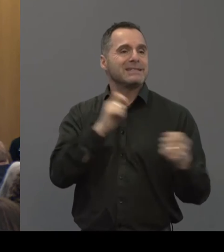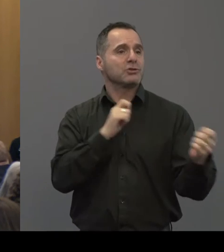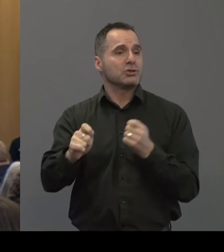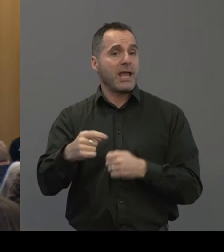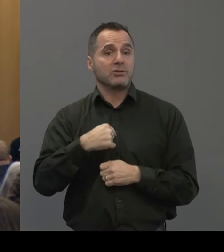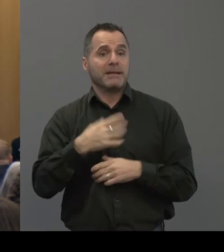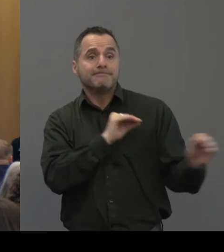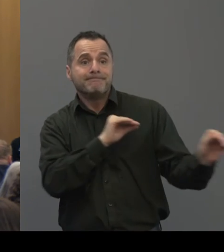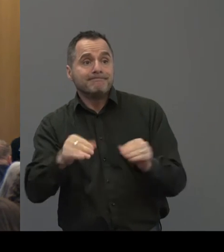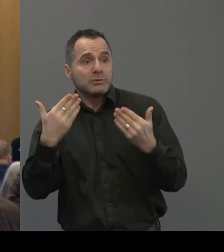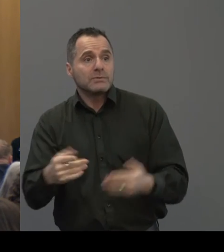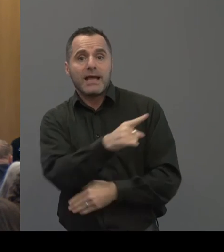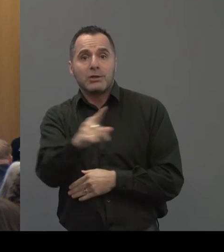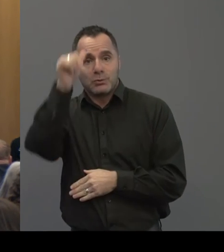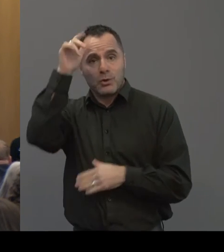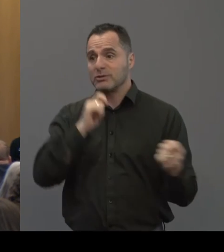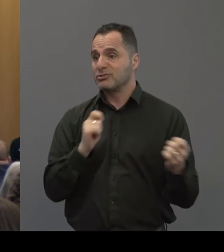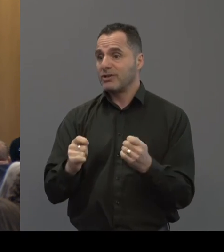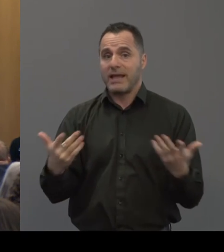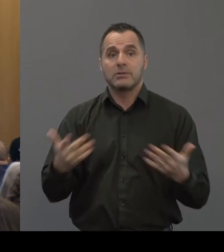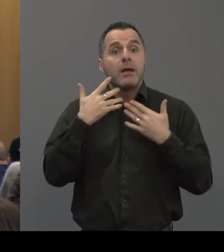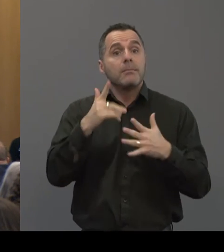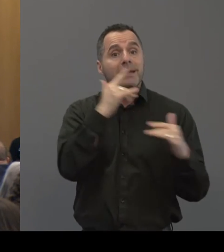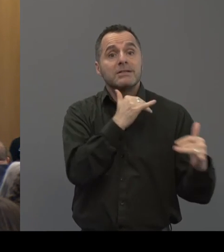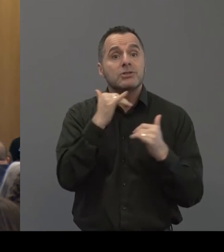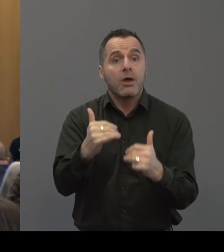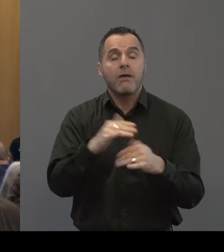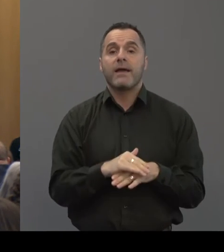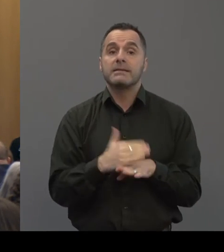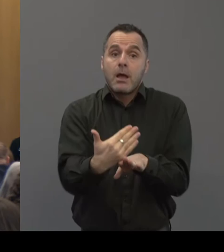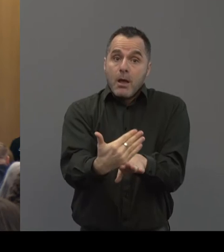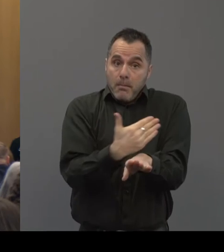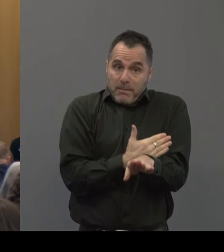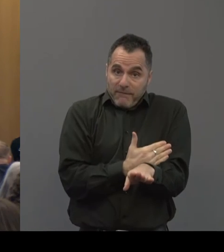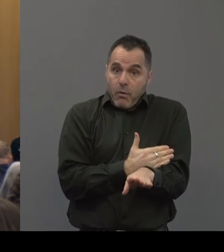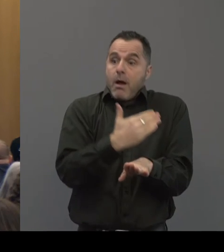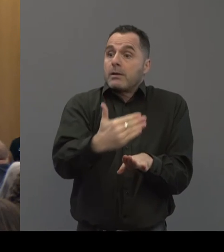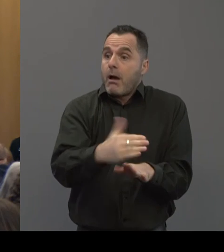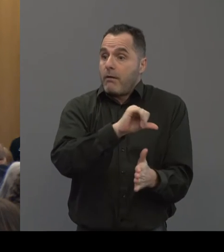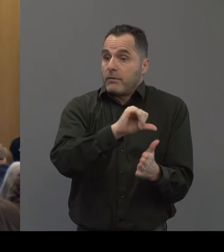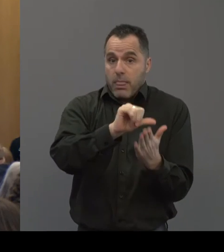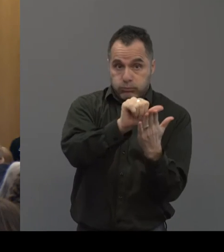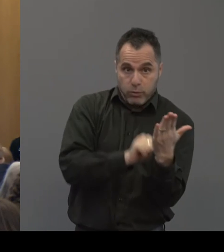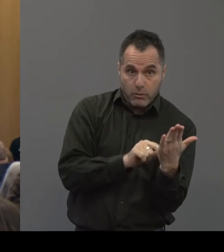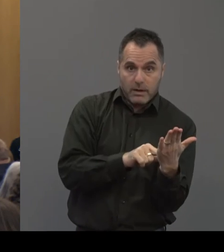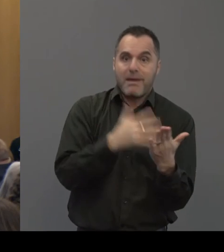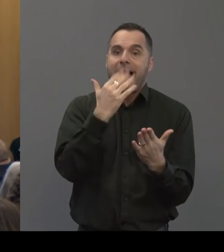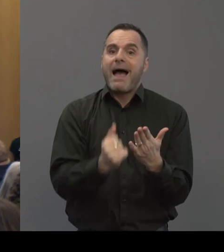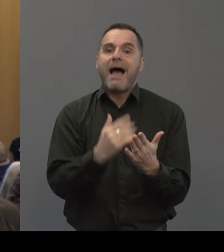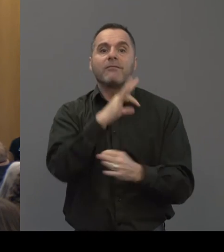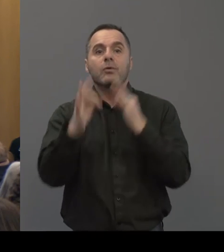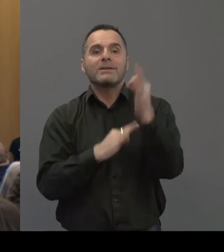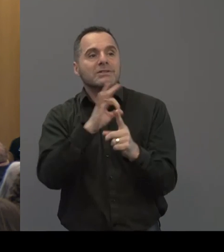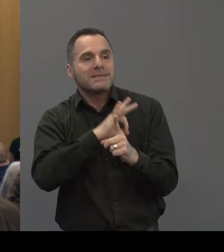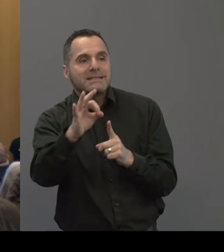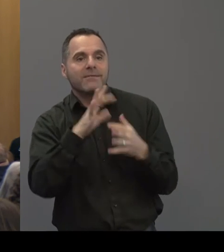morning. So we have, um, surveys that have been done pre- and post-program delivery that, that have questions specifically to